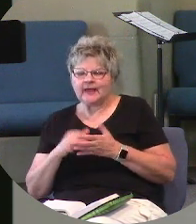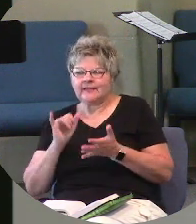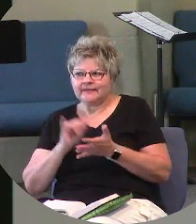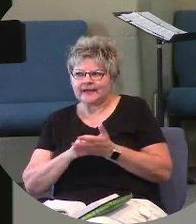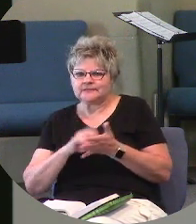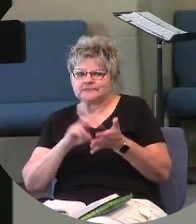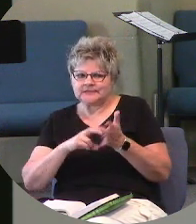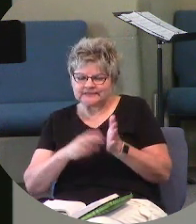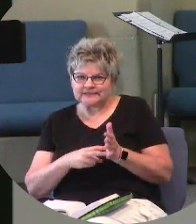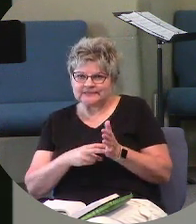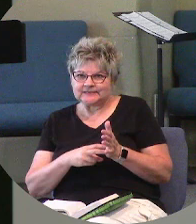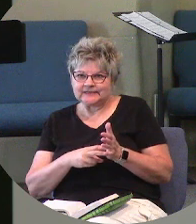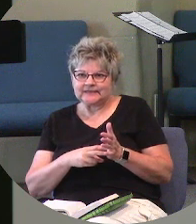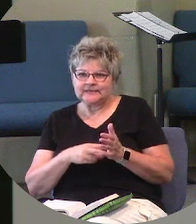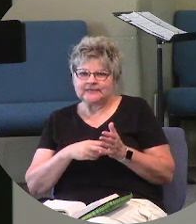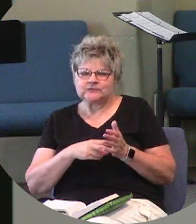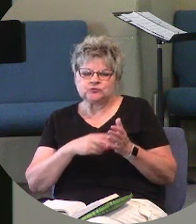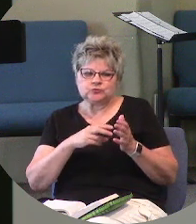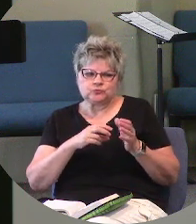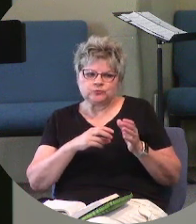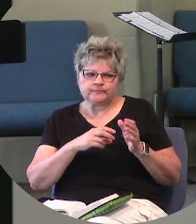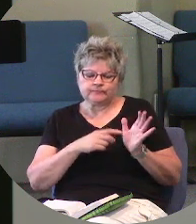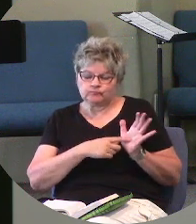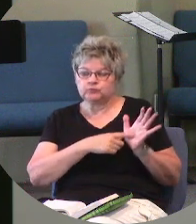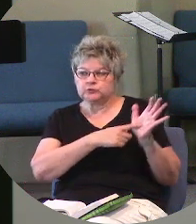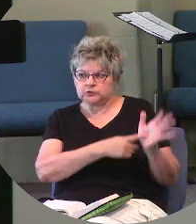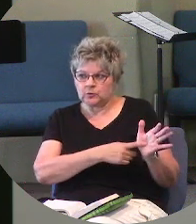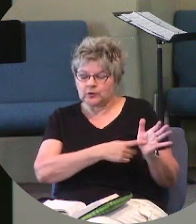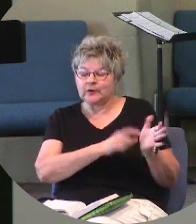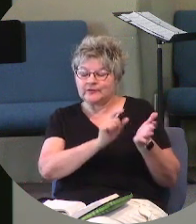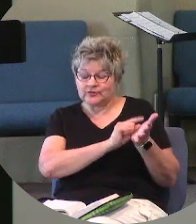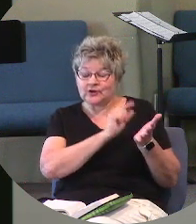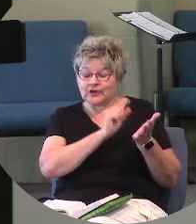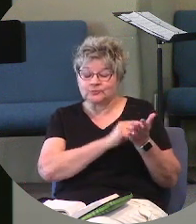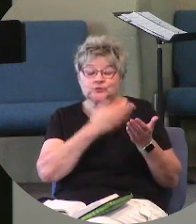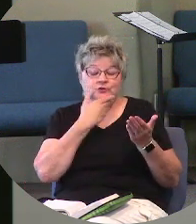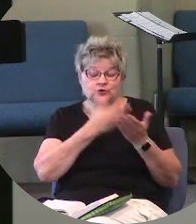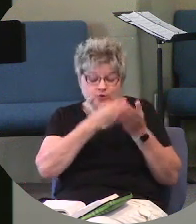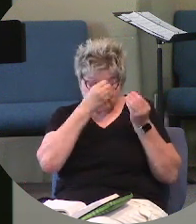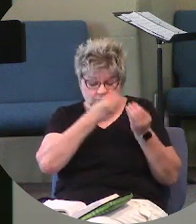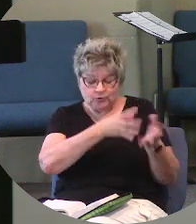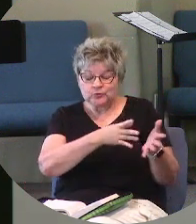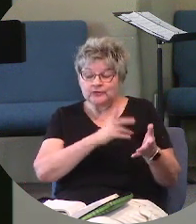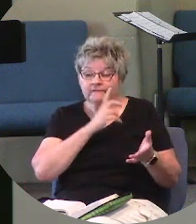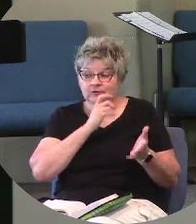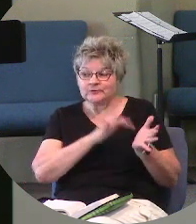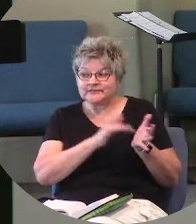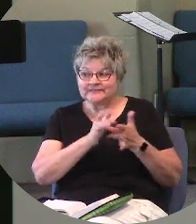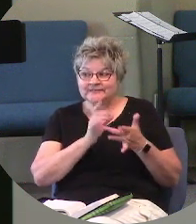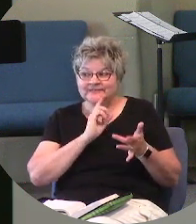His intent is to expose her to the gospel to the good news of who Jesus is.